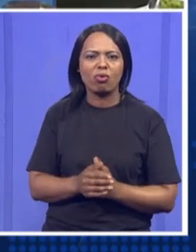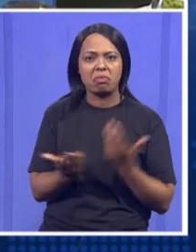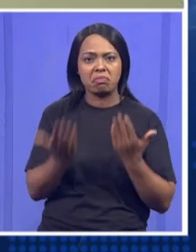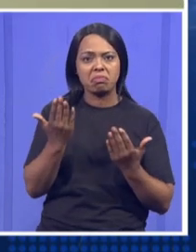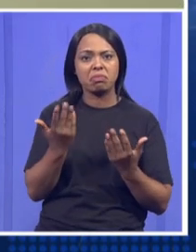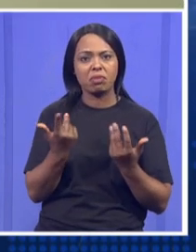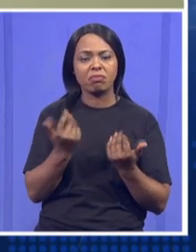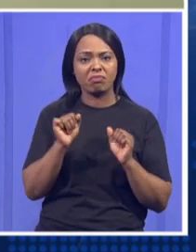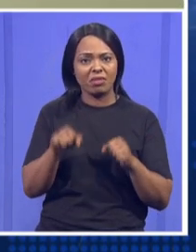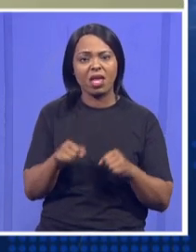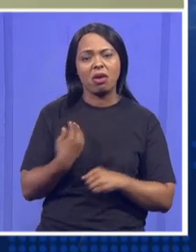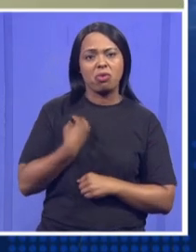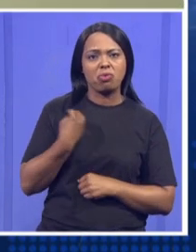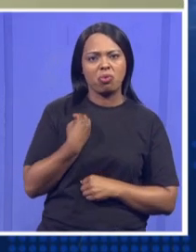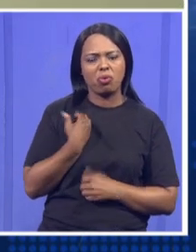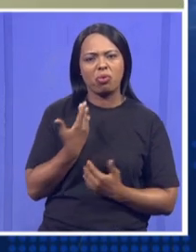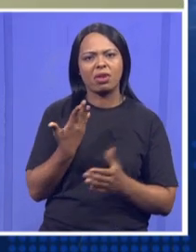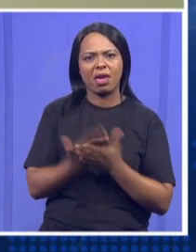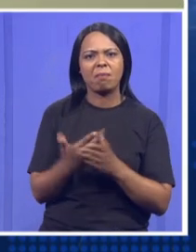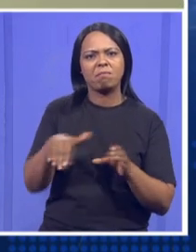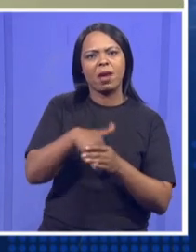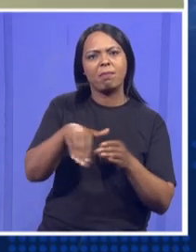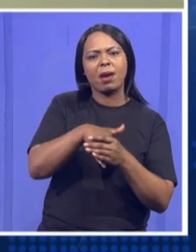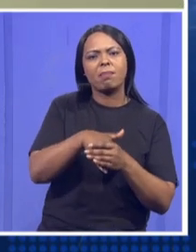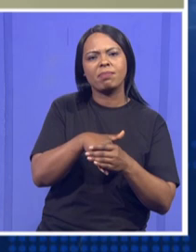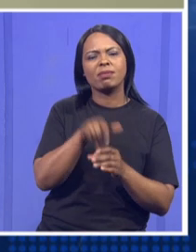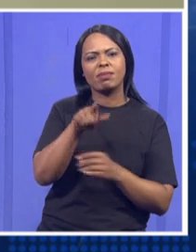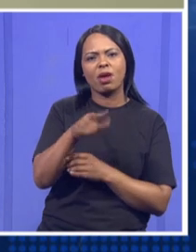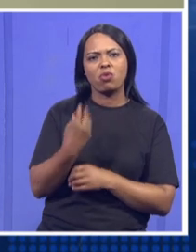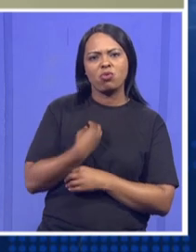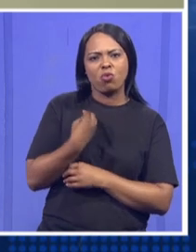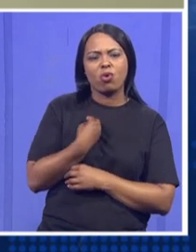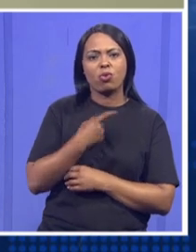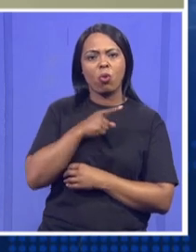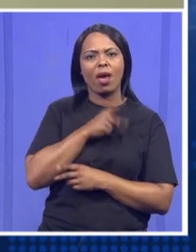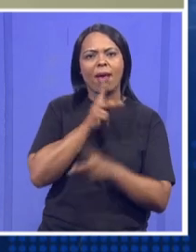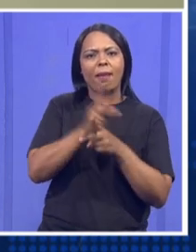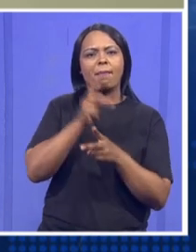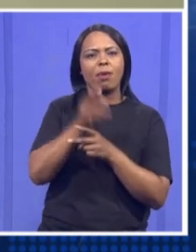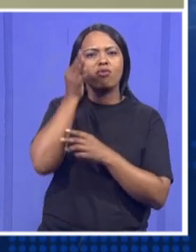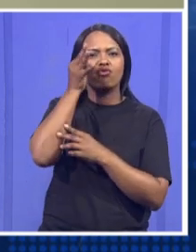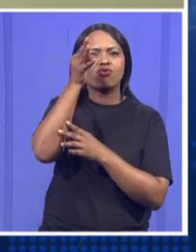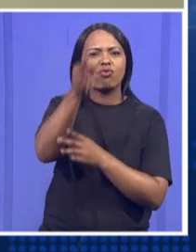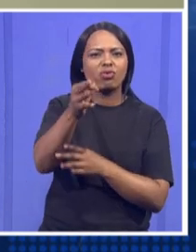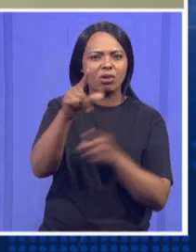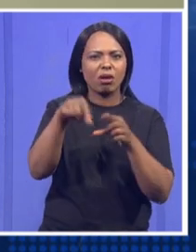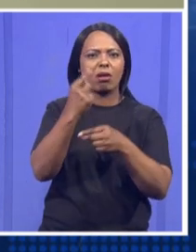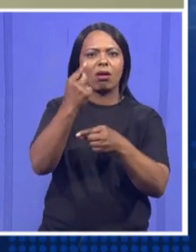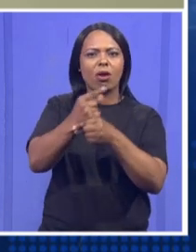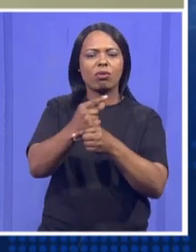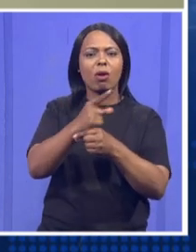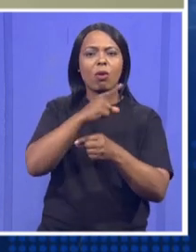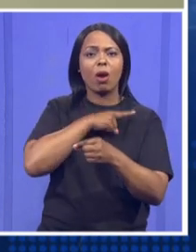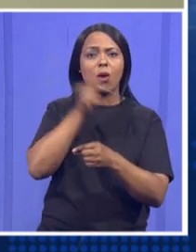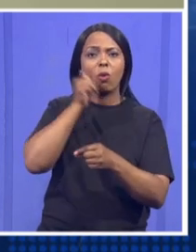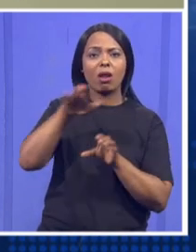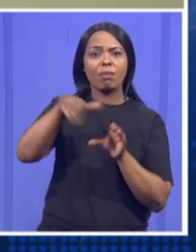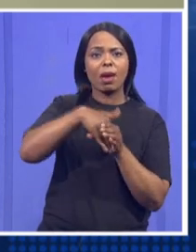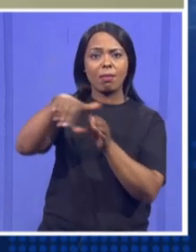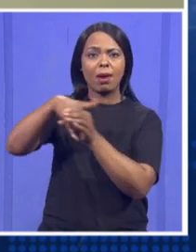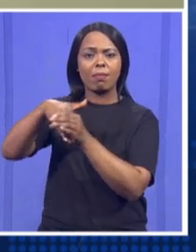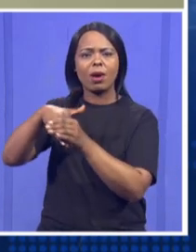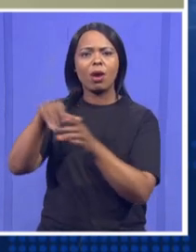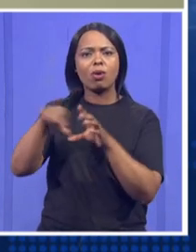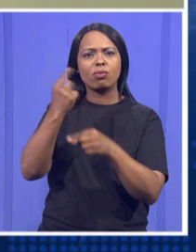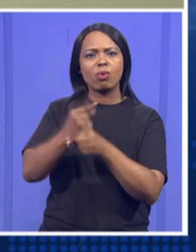people. And I think Banyaza, by bringing young people, he's planning for the future of Hauden. As you bring young people, we must also think